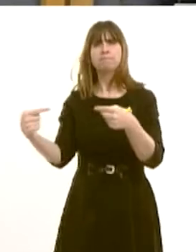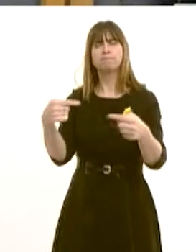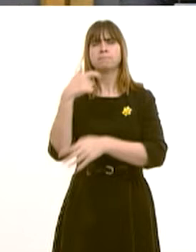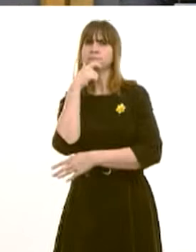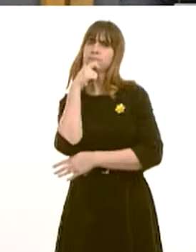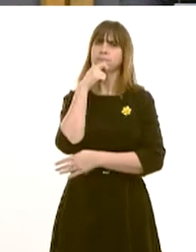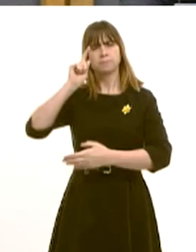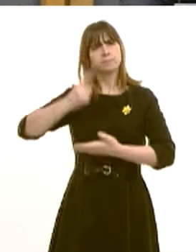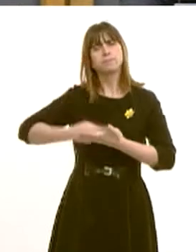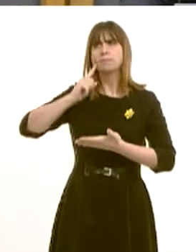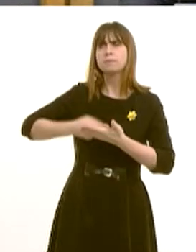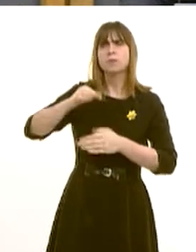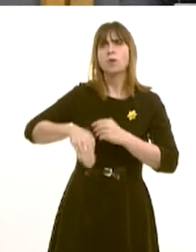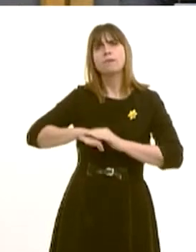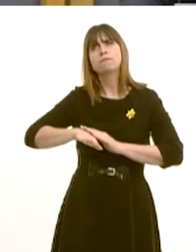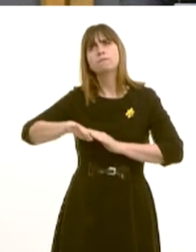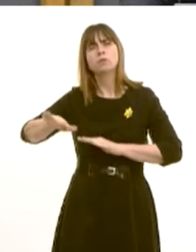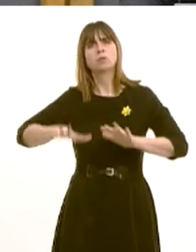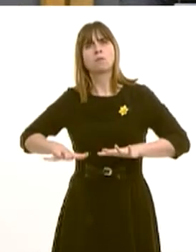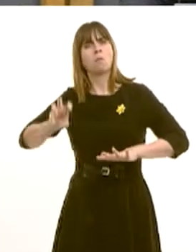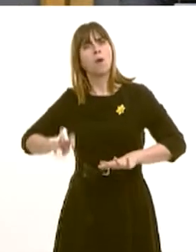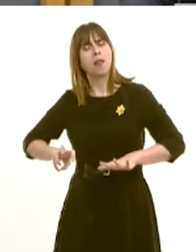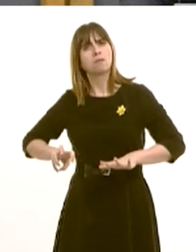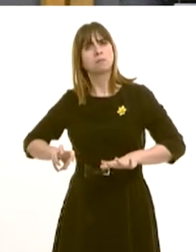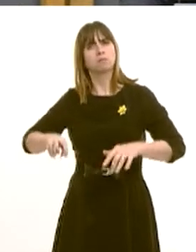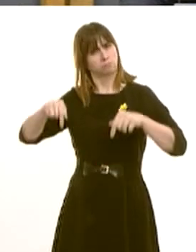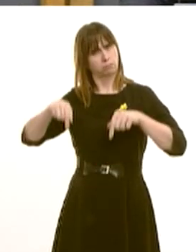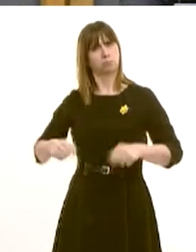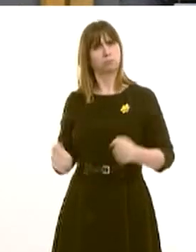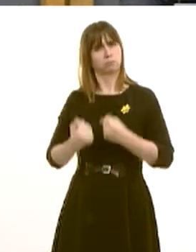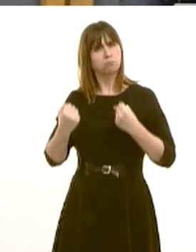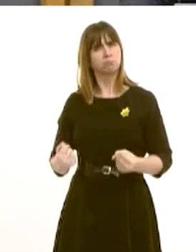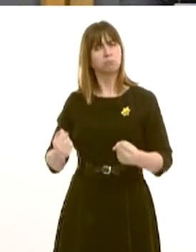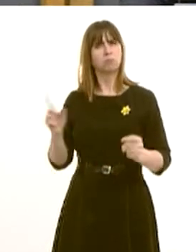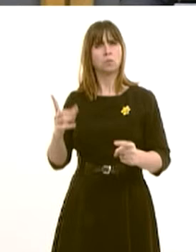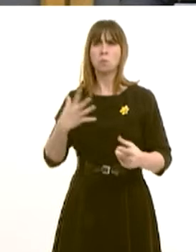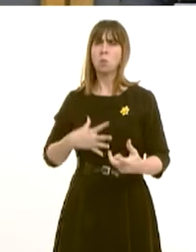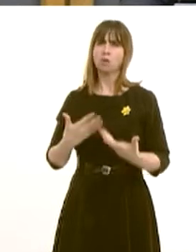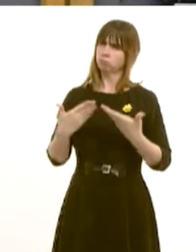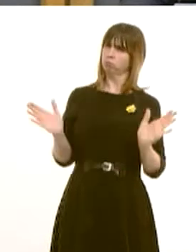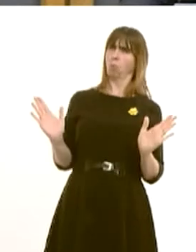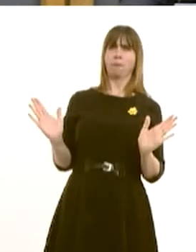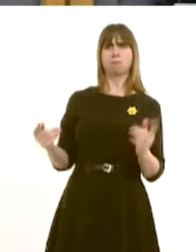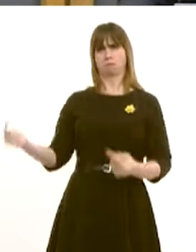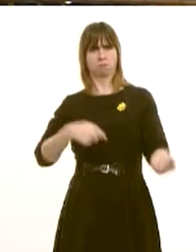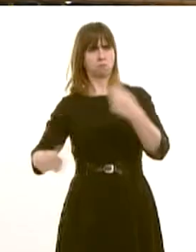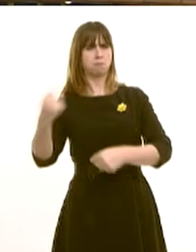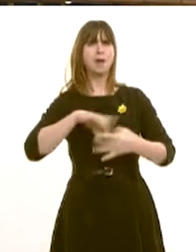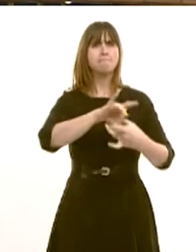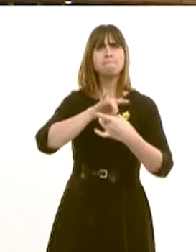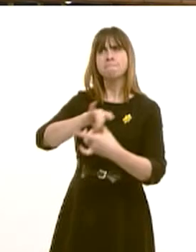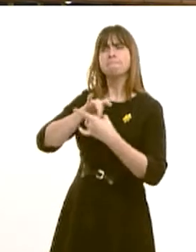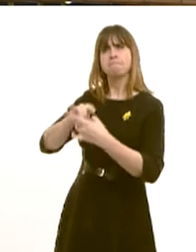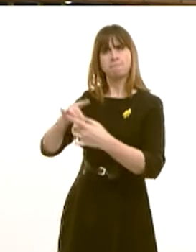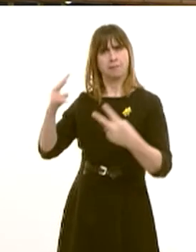decisions about the future of our country. Decisions rooted in the principles of accessibility and transparency, which also